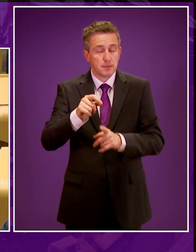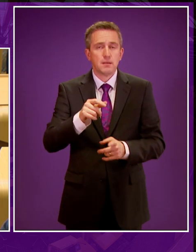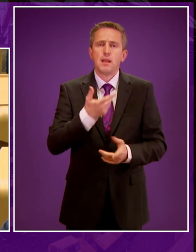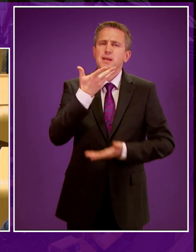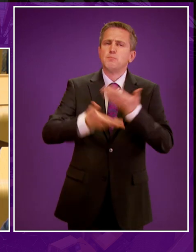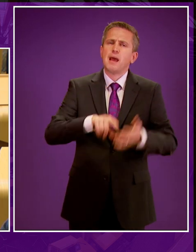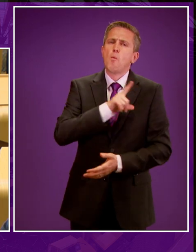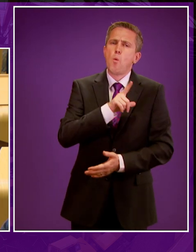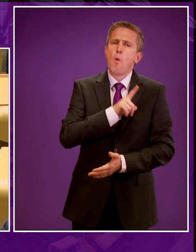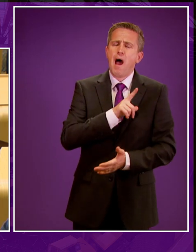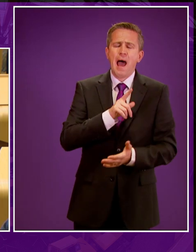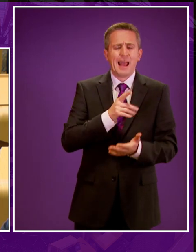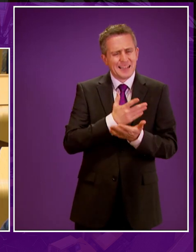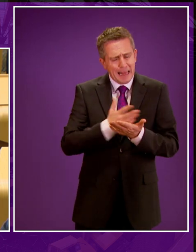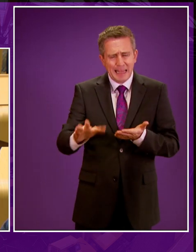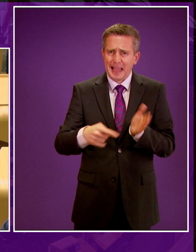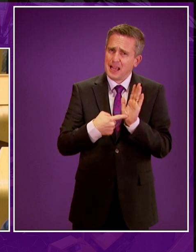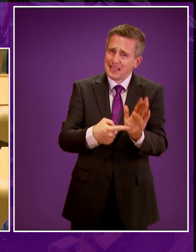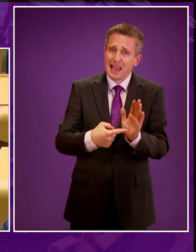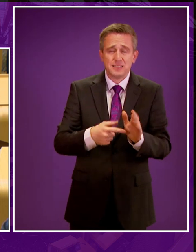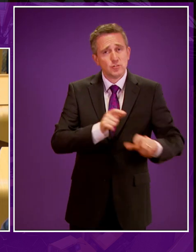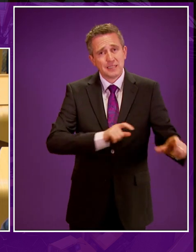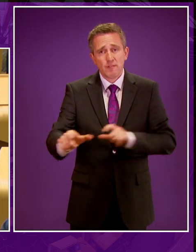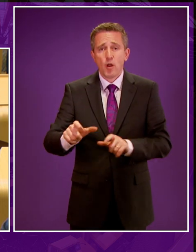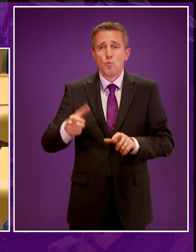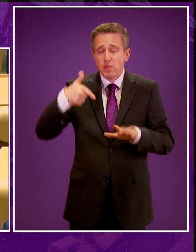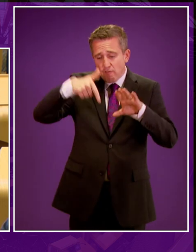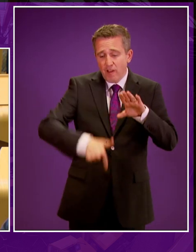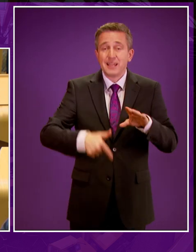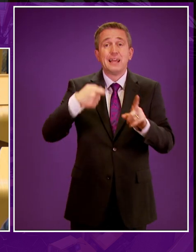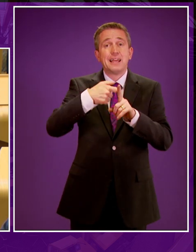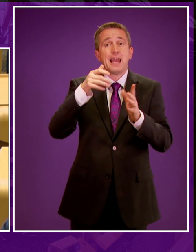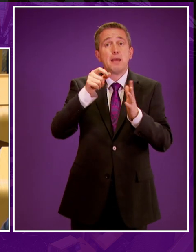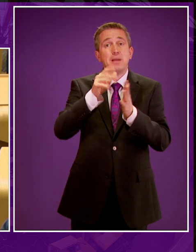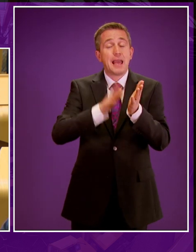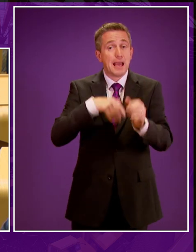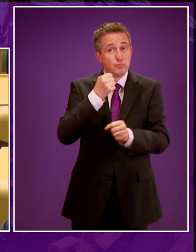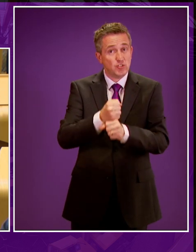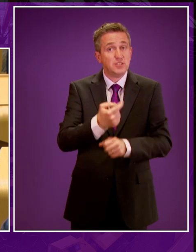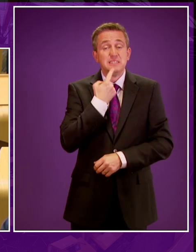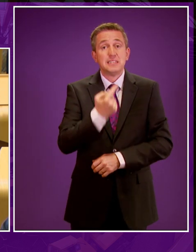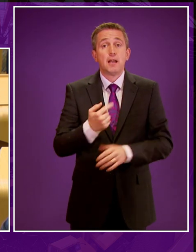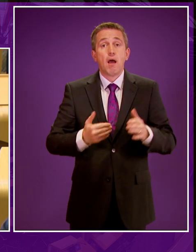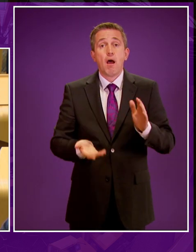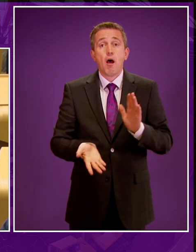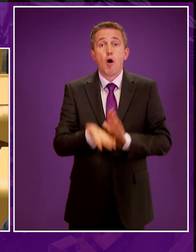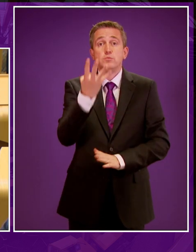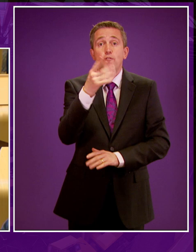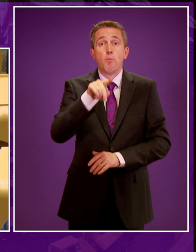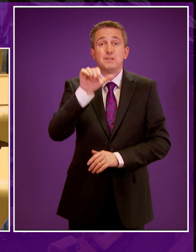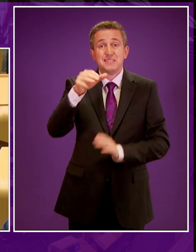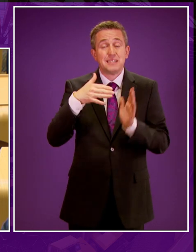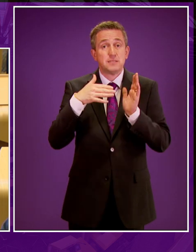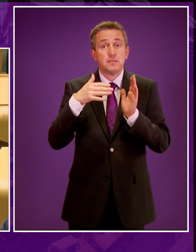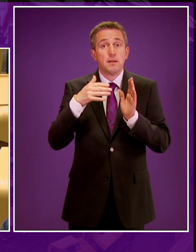support of fracking, which is clear and compelling. KPMG's economic impact assessment has shown that up to £4.6 billion in additional